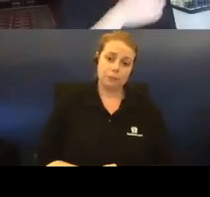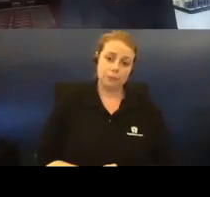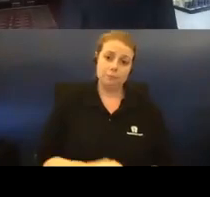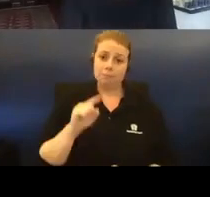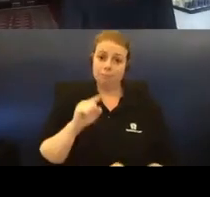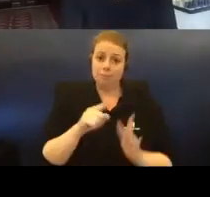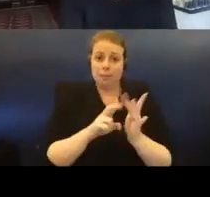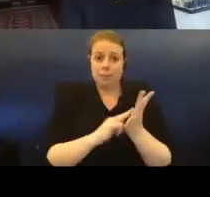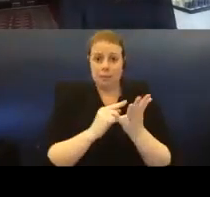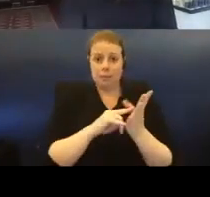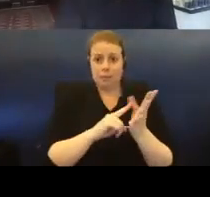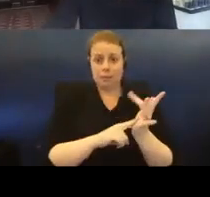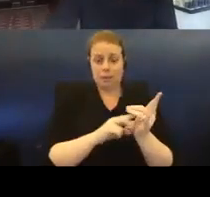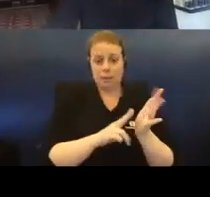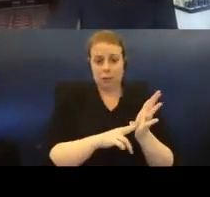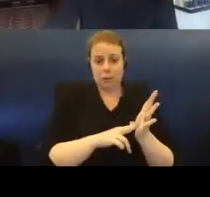Living Museum of the West location.